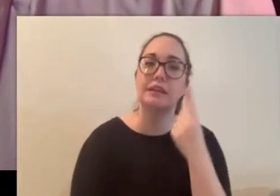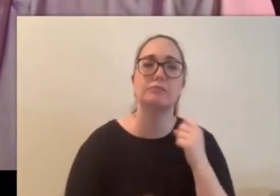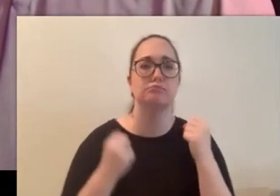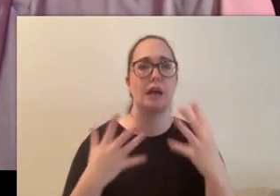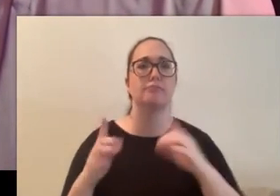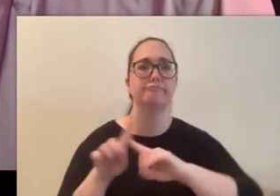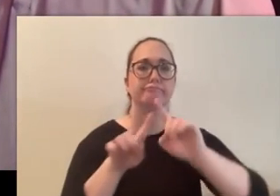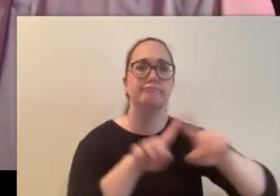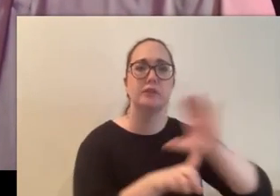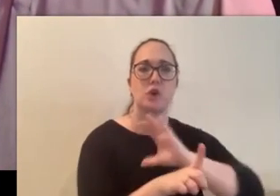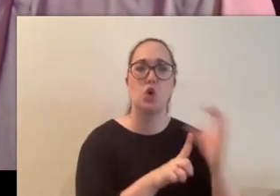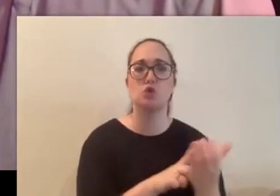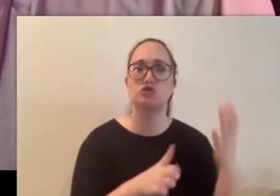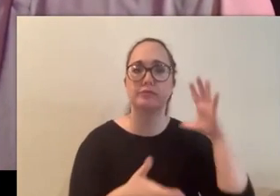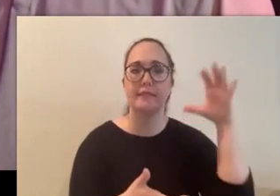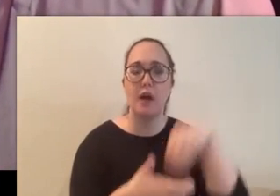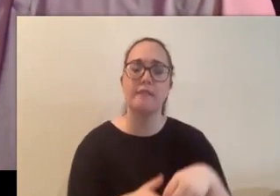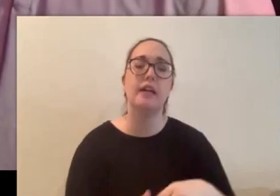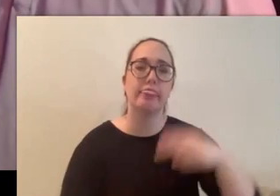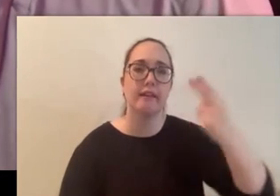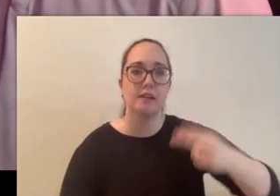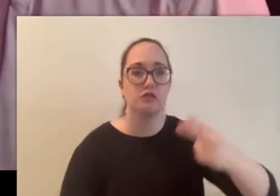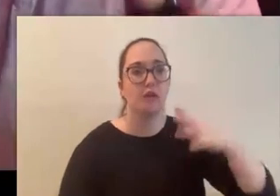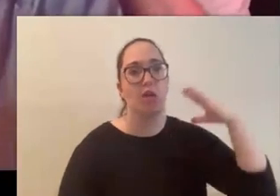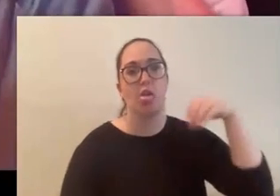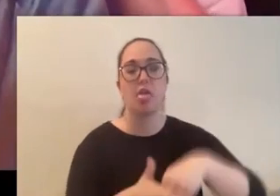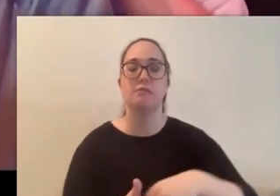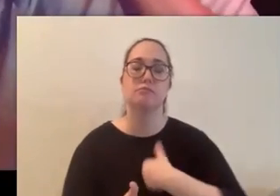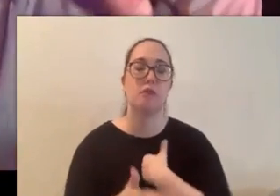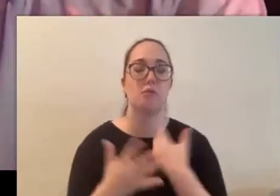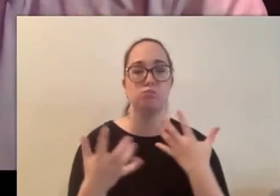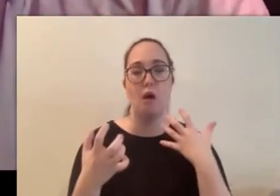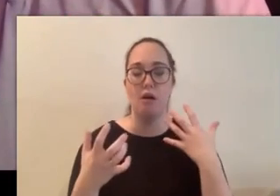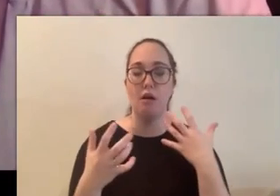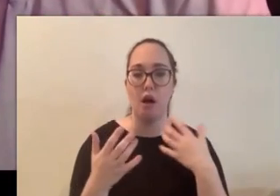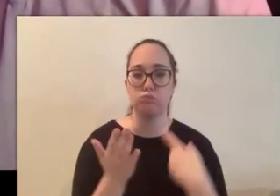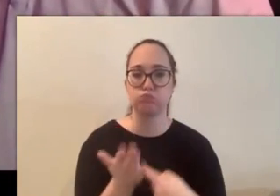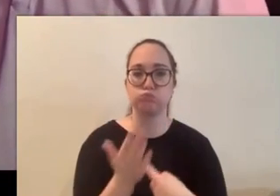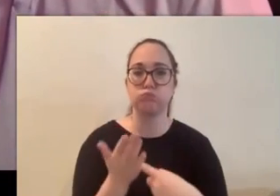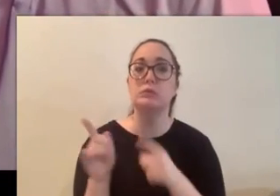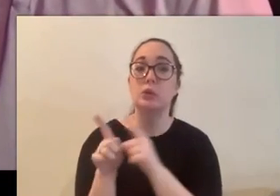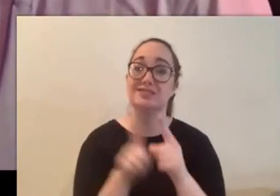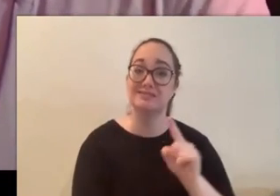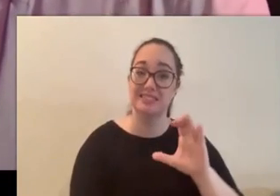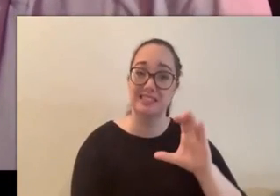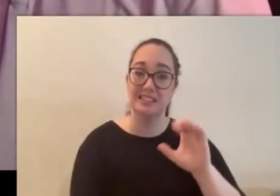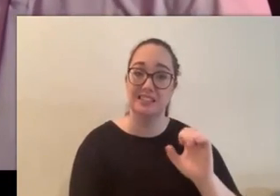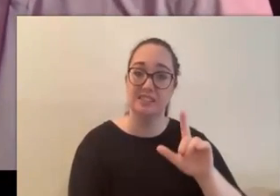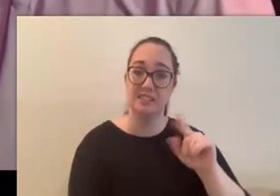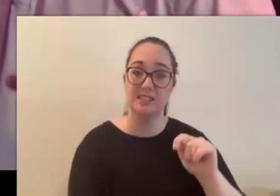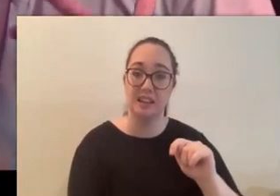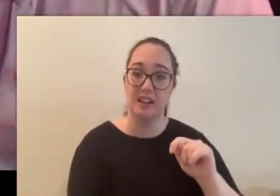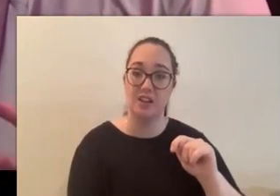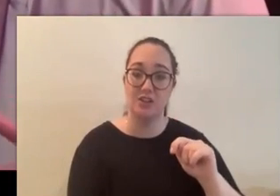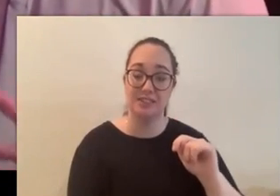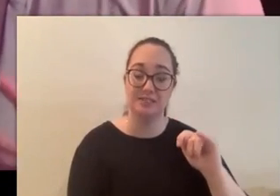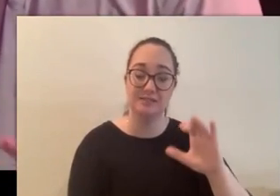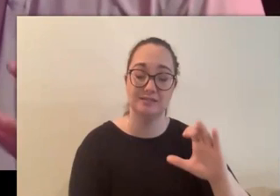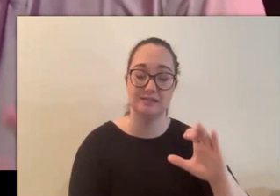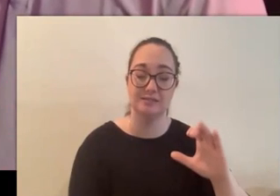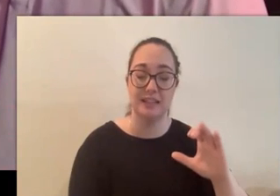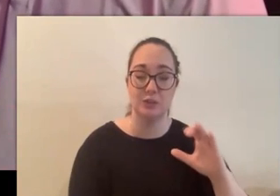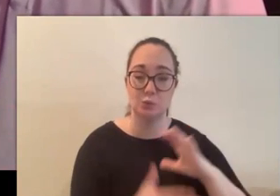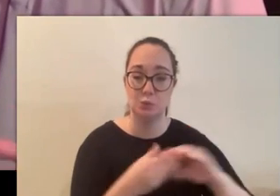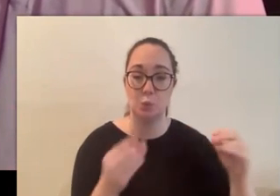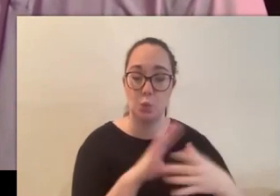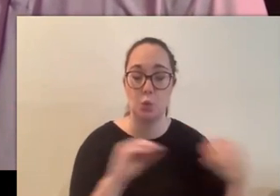legends and in history that i really want to touch on and there are some things for for the celtic mythology too that we looked at so i want to again